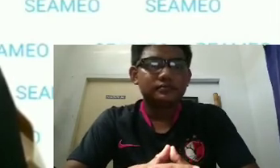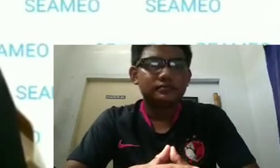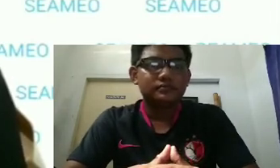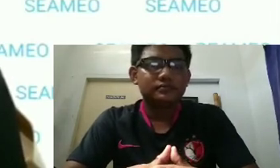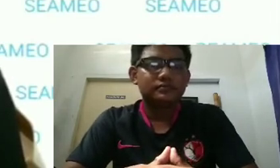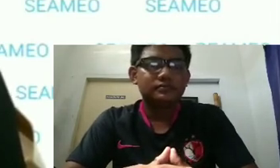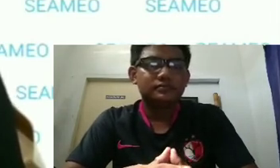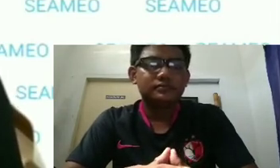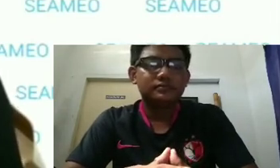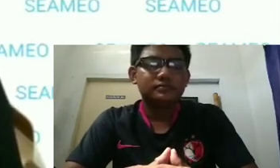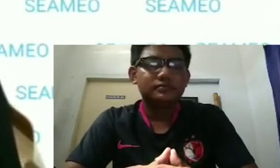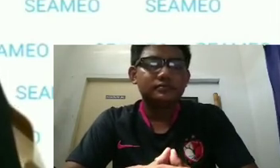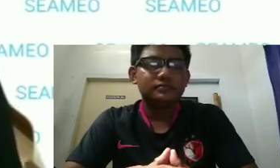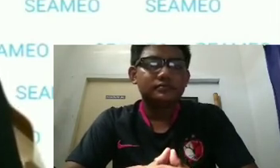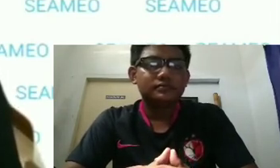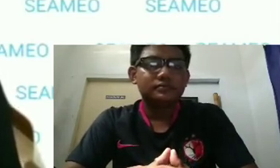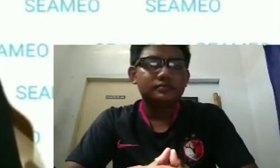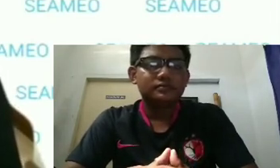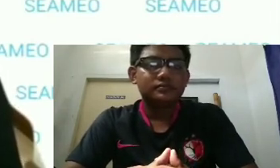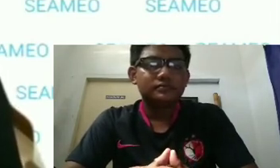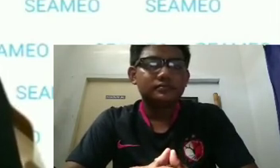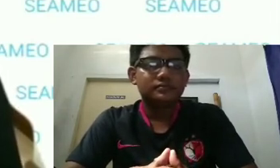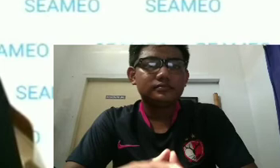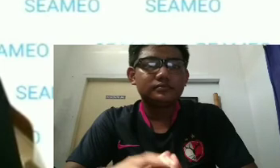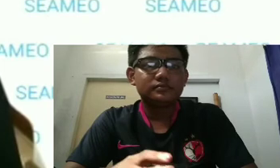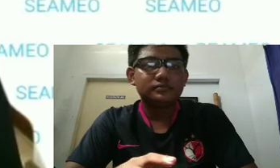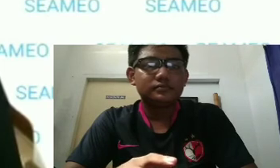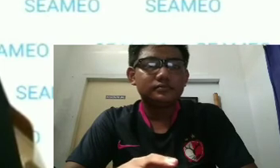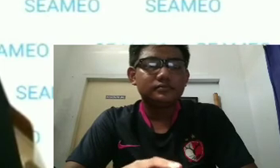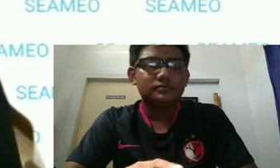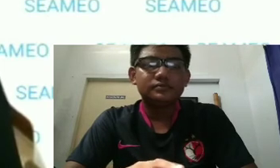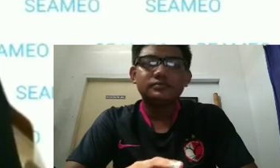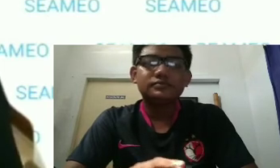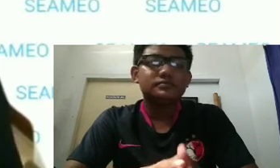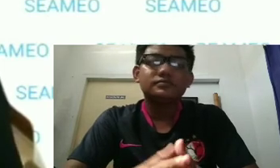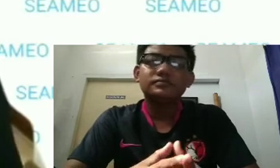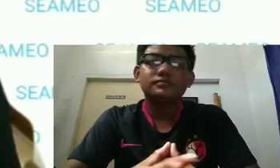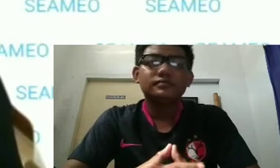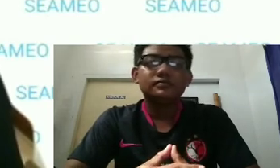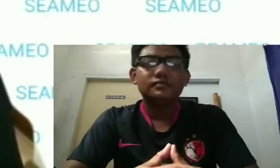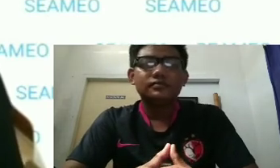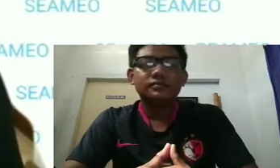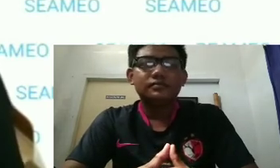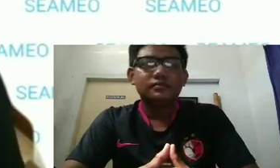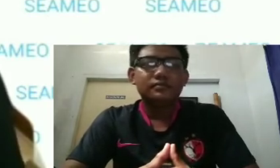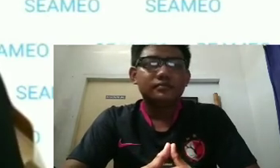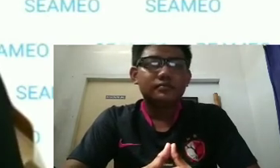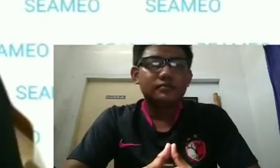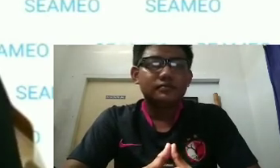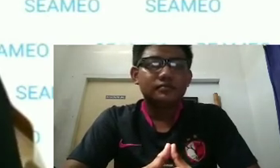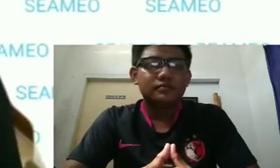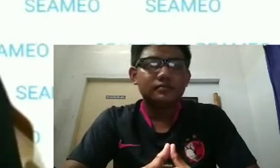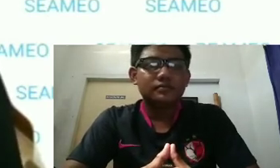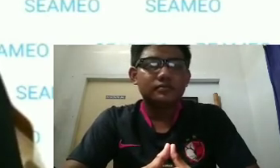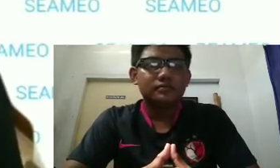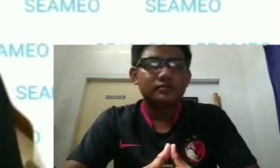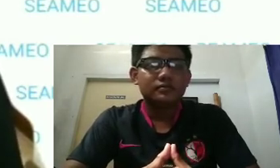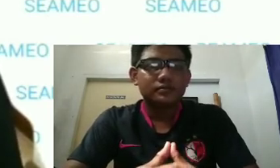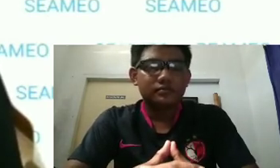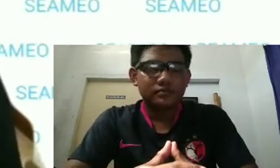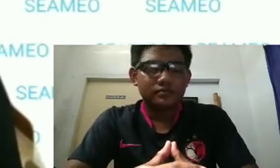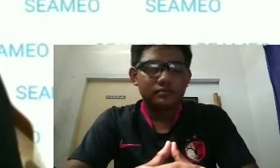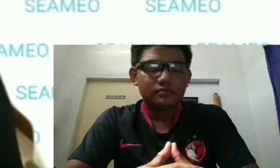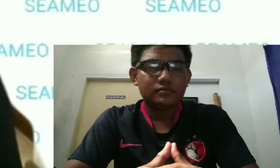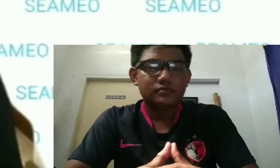29th of April, we would like to express our appreciation to all educational institutions and members of